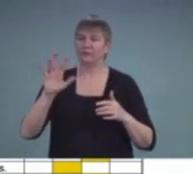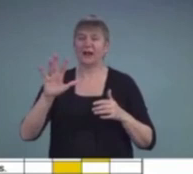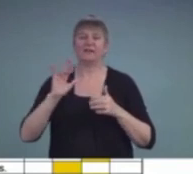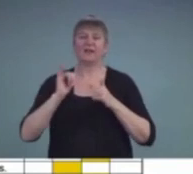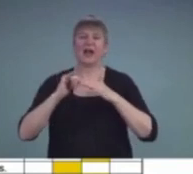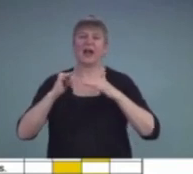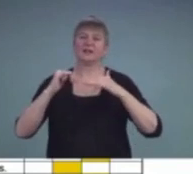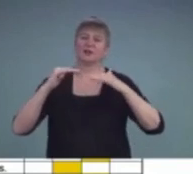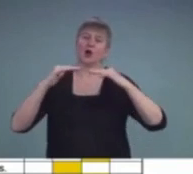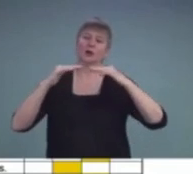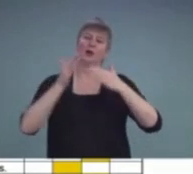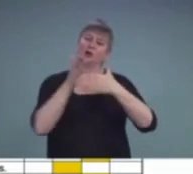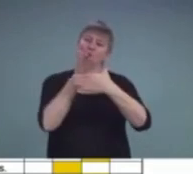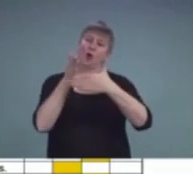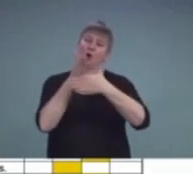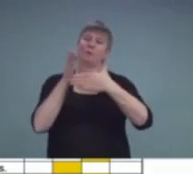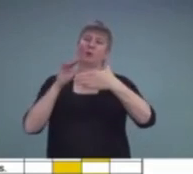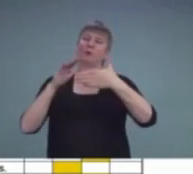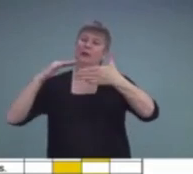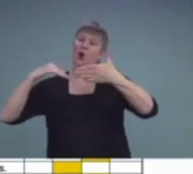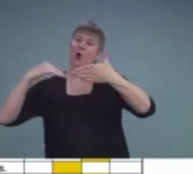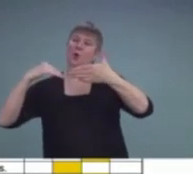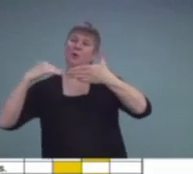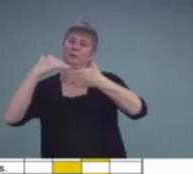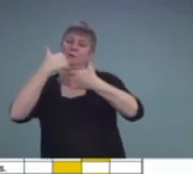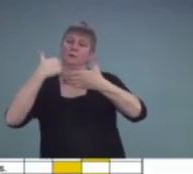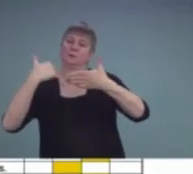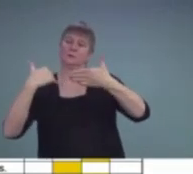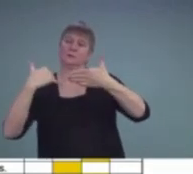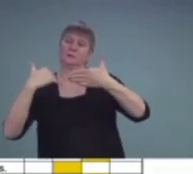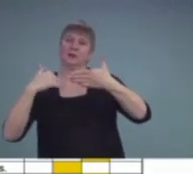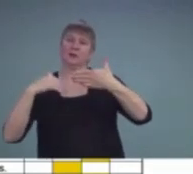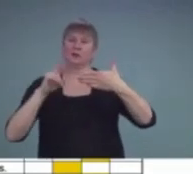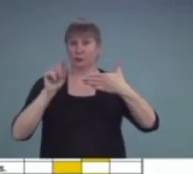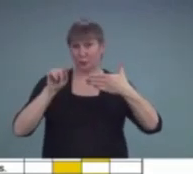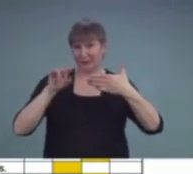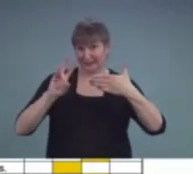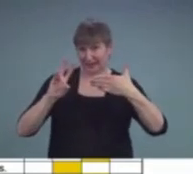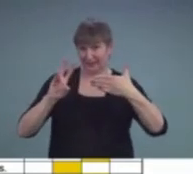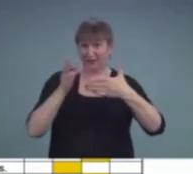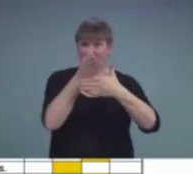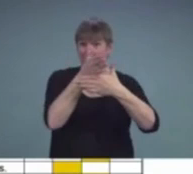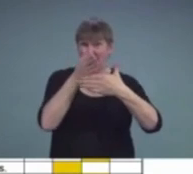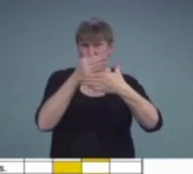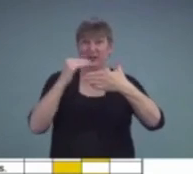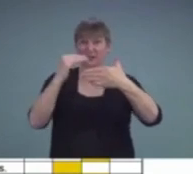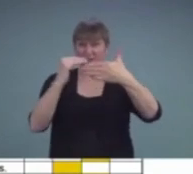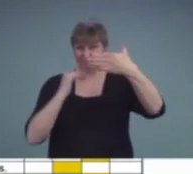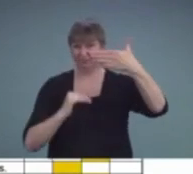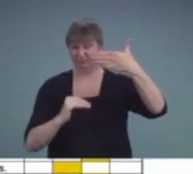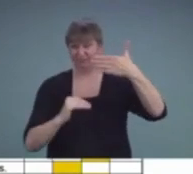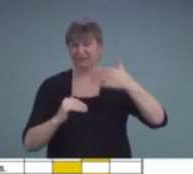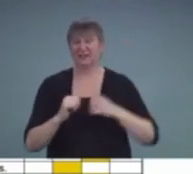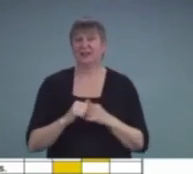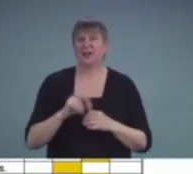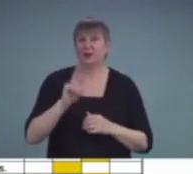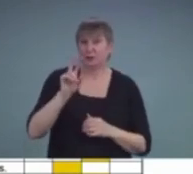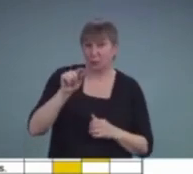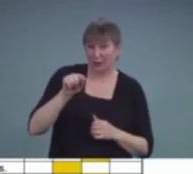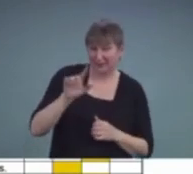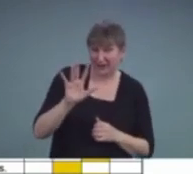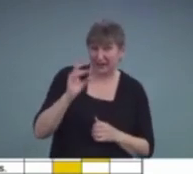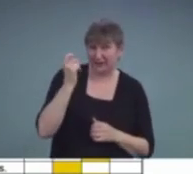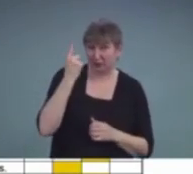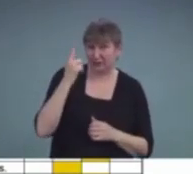So his scores, 2.75, so below average. 2.5 for understanding students, again,